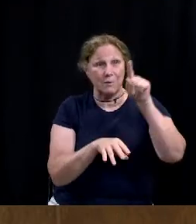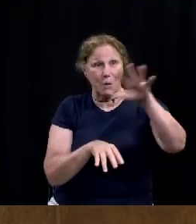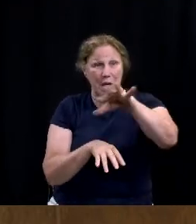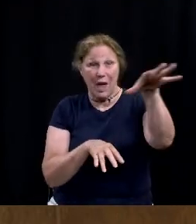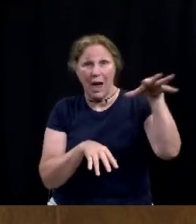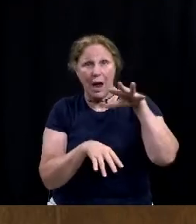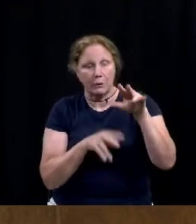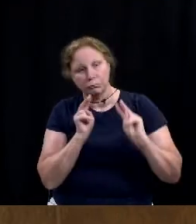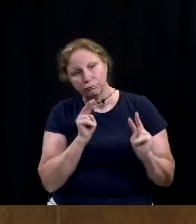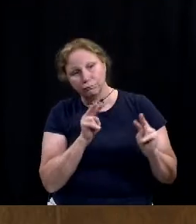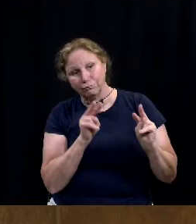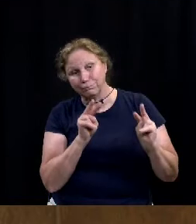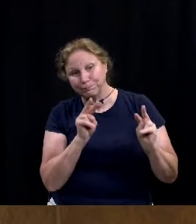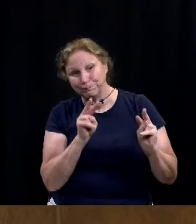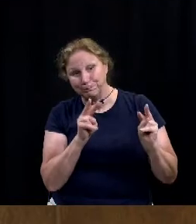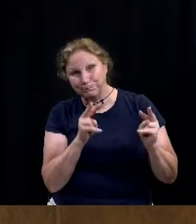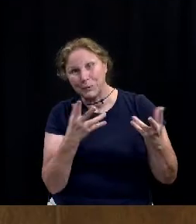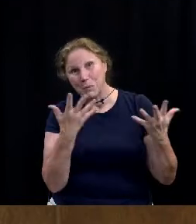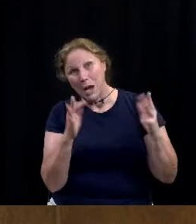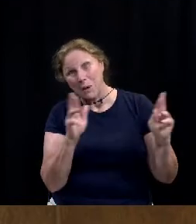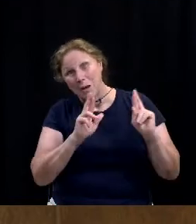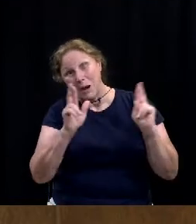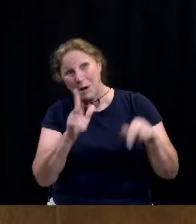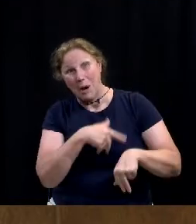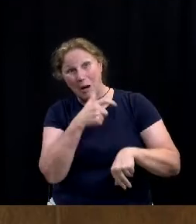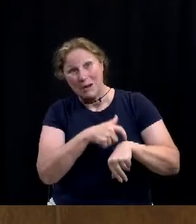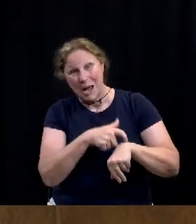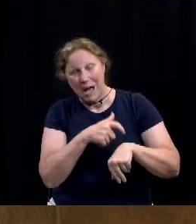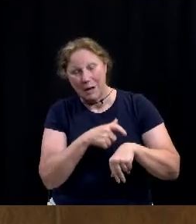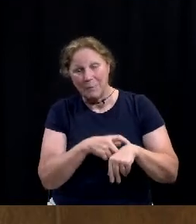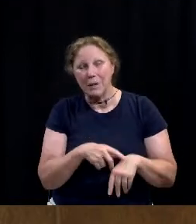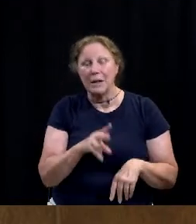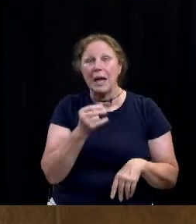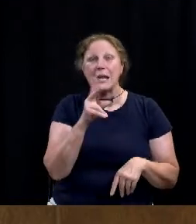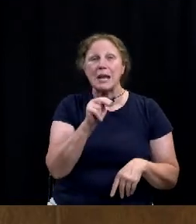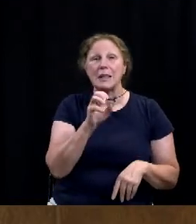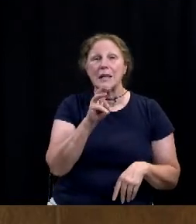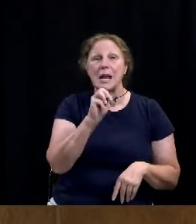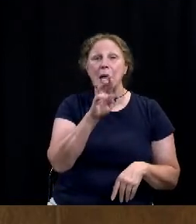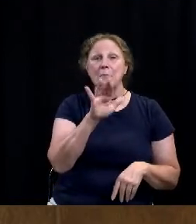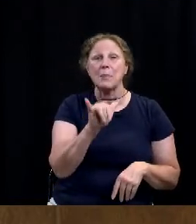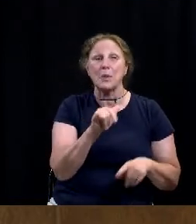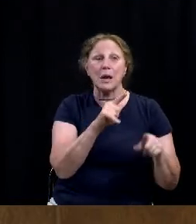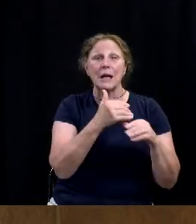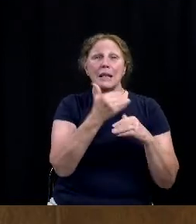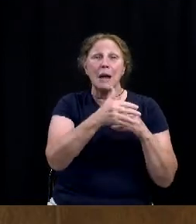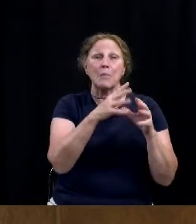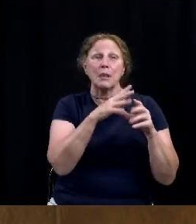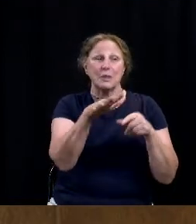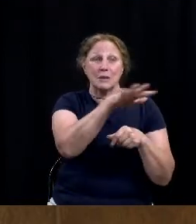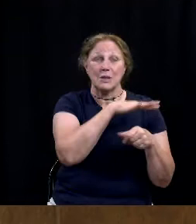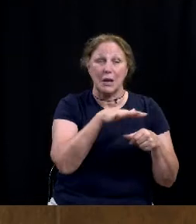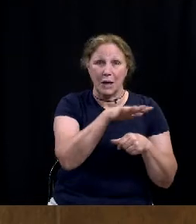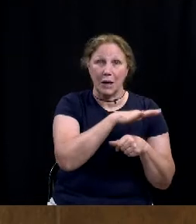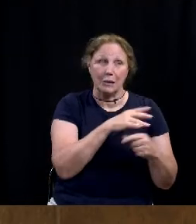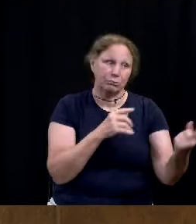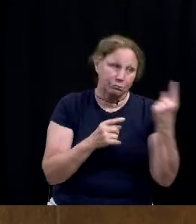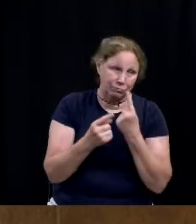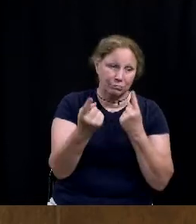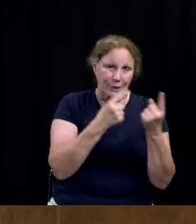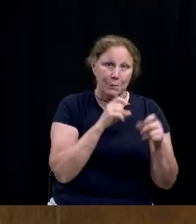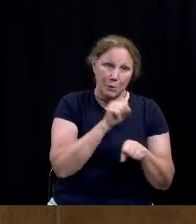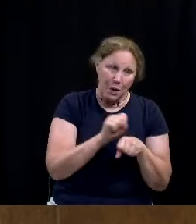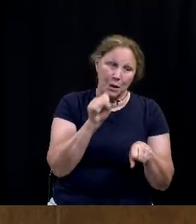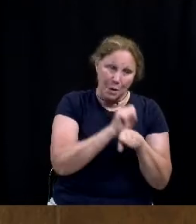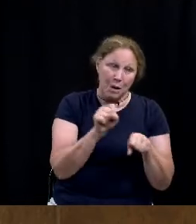have been looking forward to this for a long time and Nathan Embry who's the neighborhood association head out there and Libby Kane have been working on